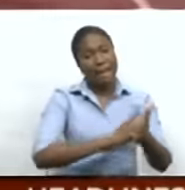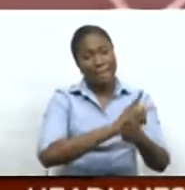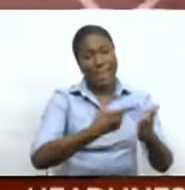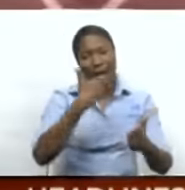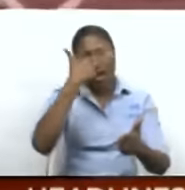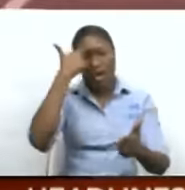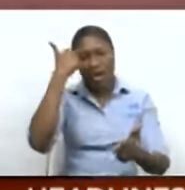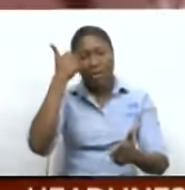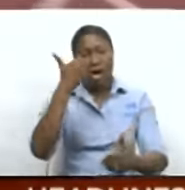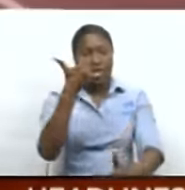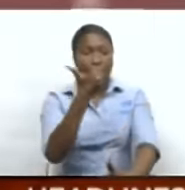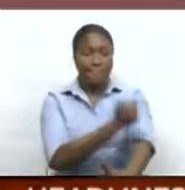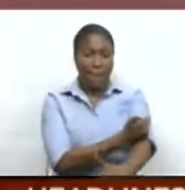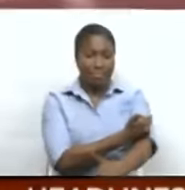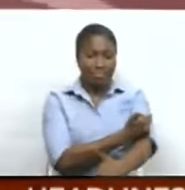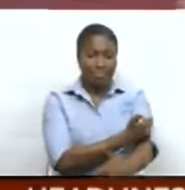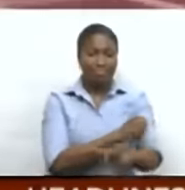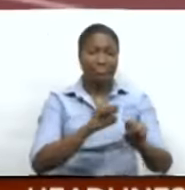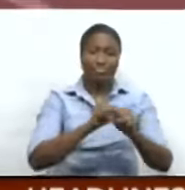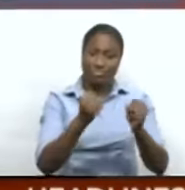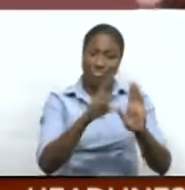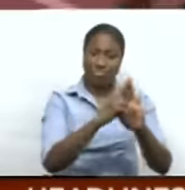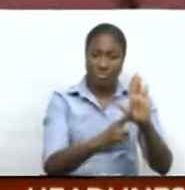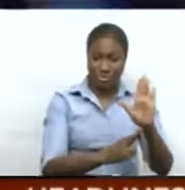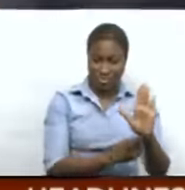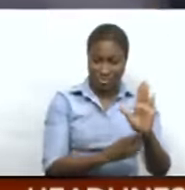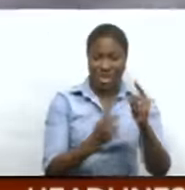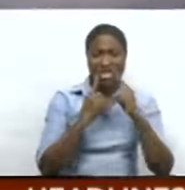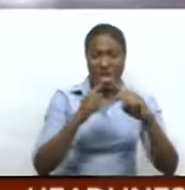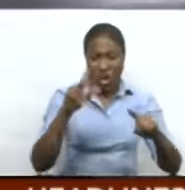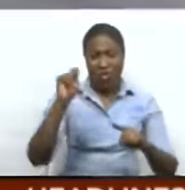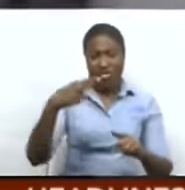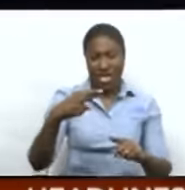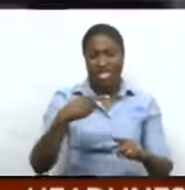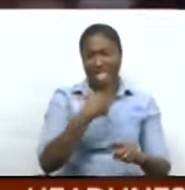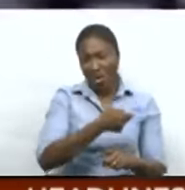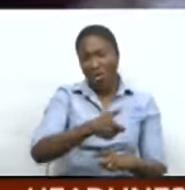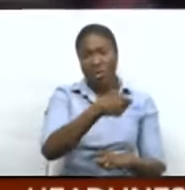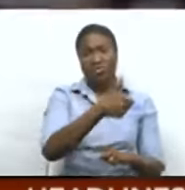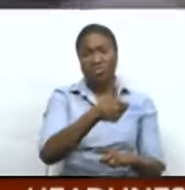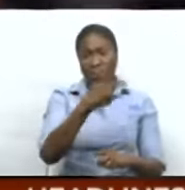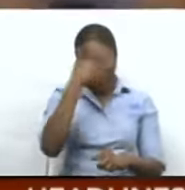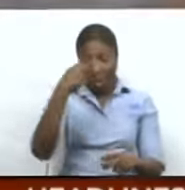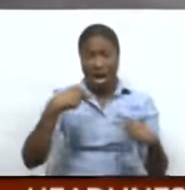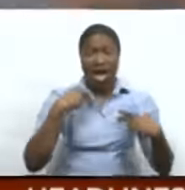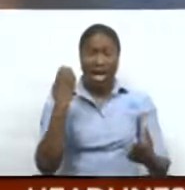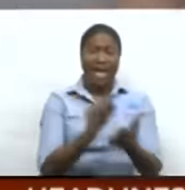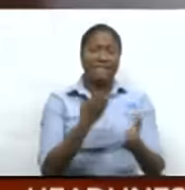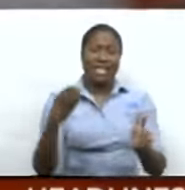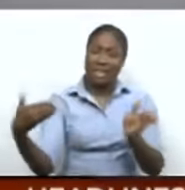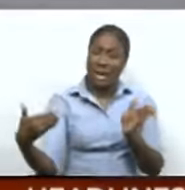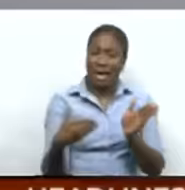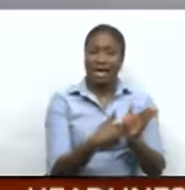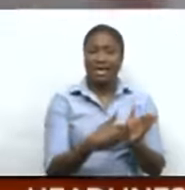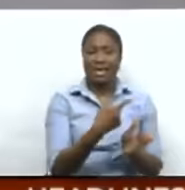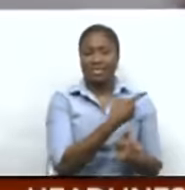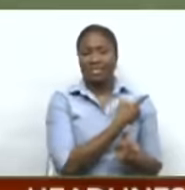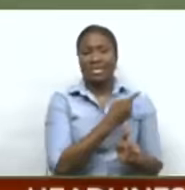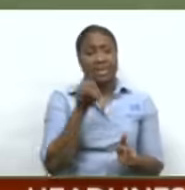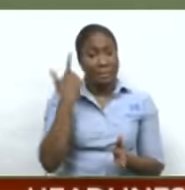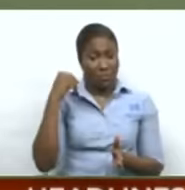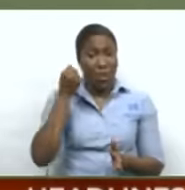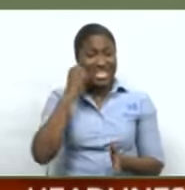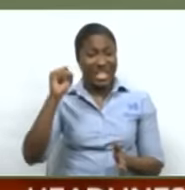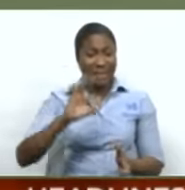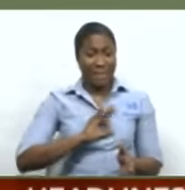violations. The Athletics Integrity Unit announced the decision on Thursday saying there was overwhelming evidence against the former World Junior Silver medalist.